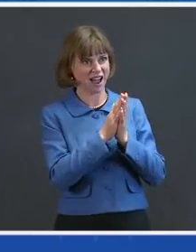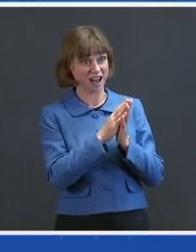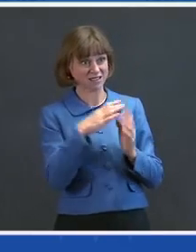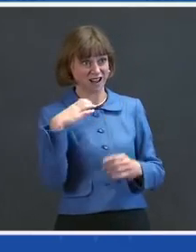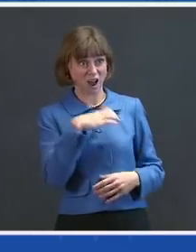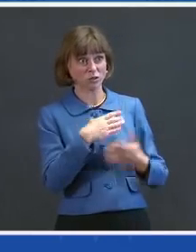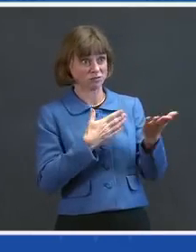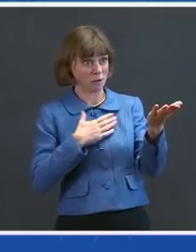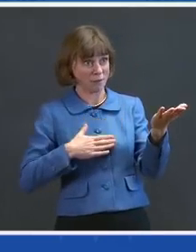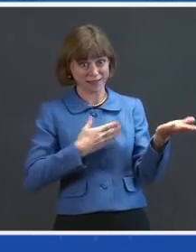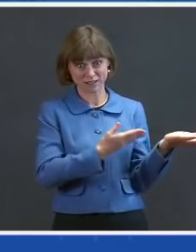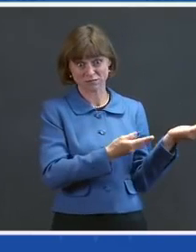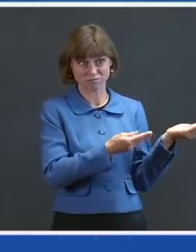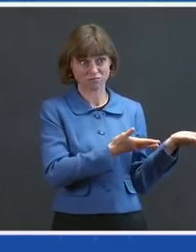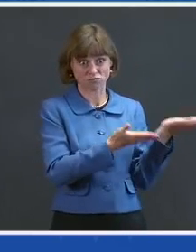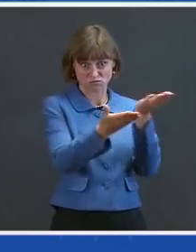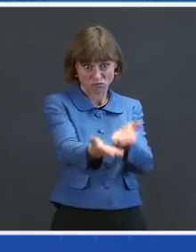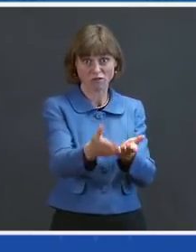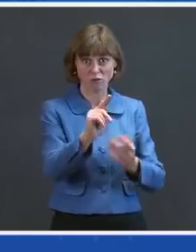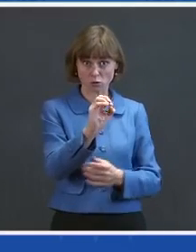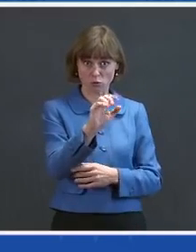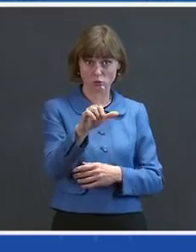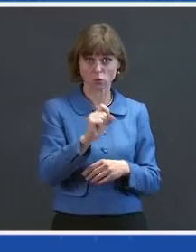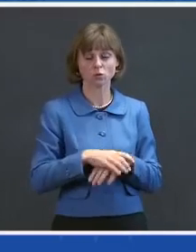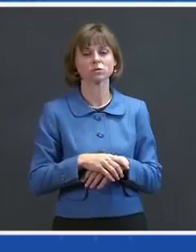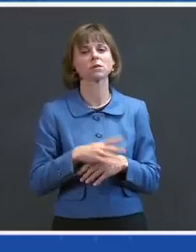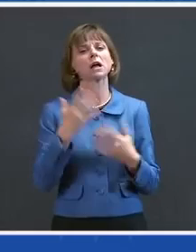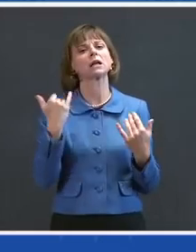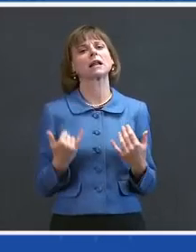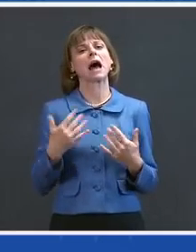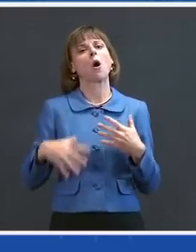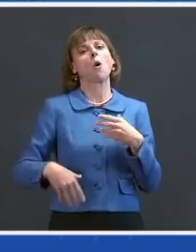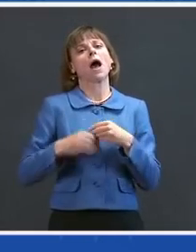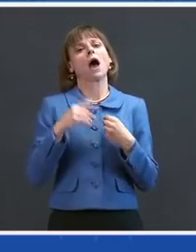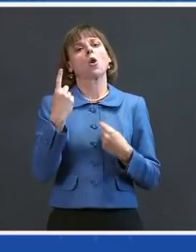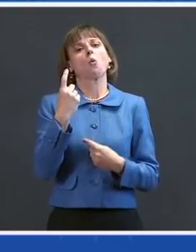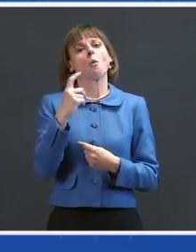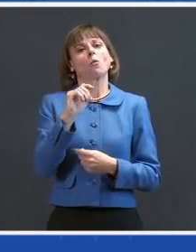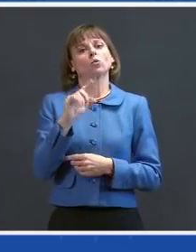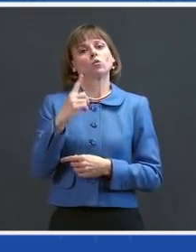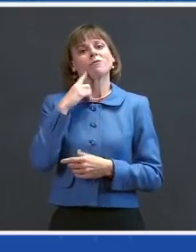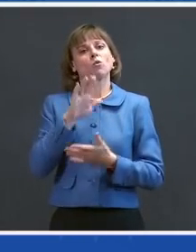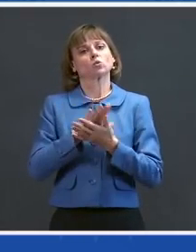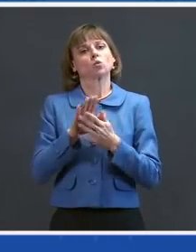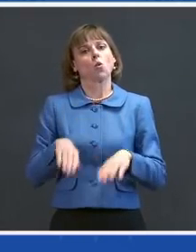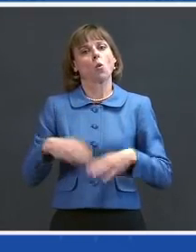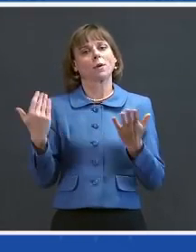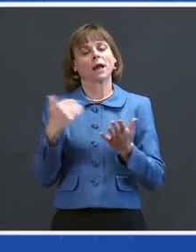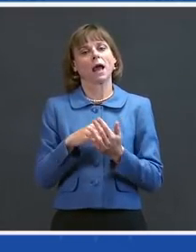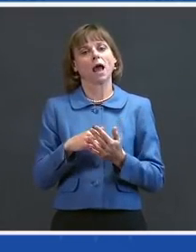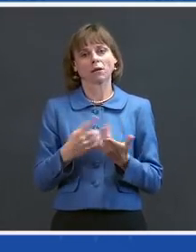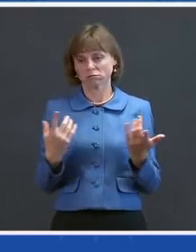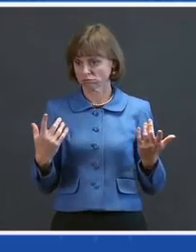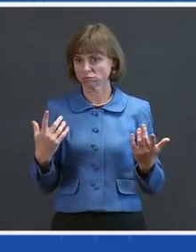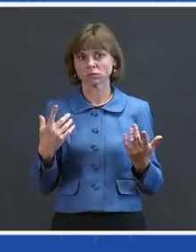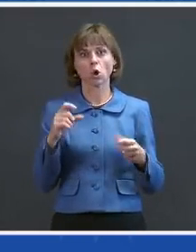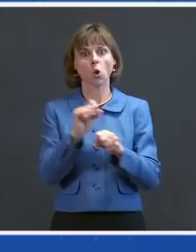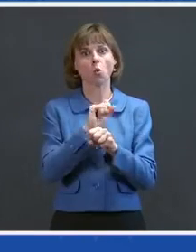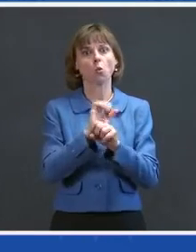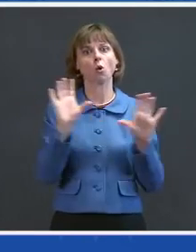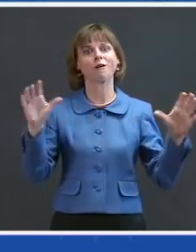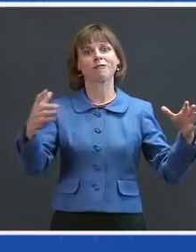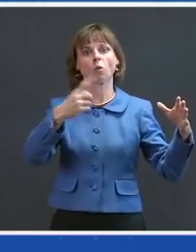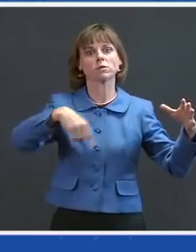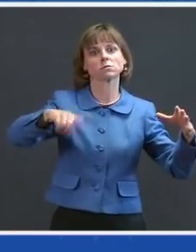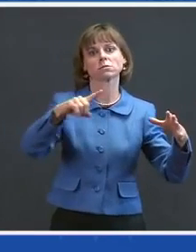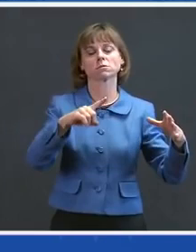And today, to add one more tool to school reopening, a vaccinated workforce. Let me be clear.